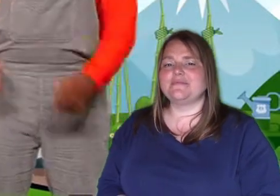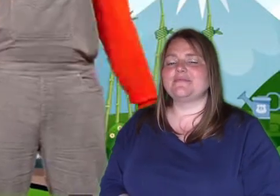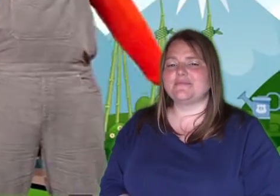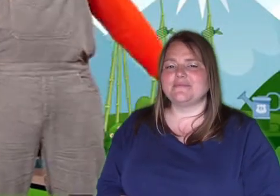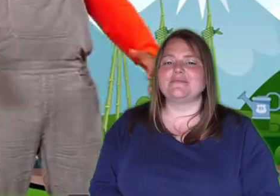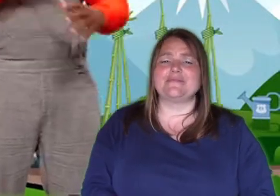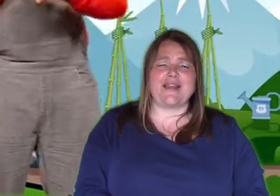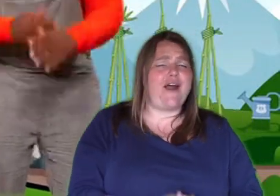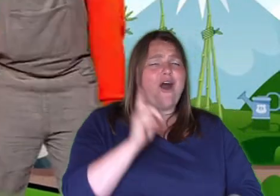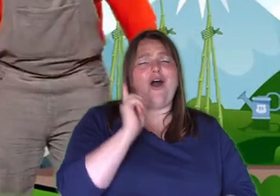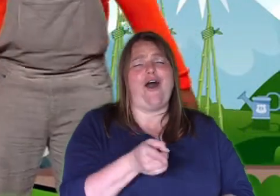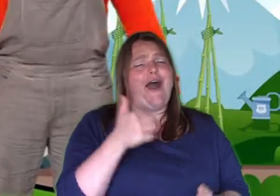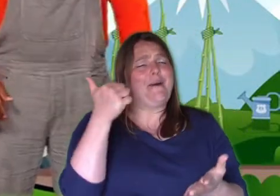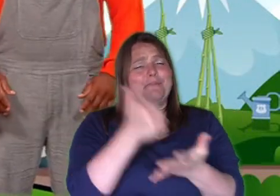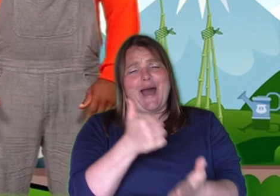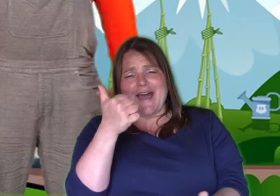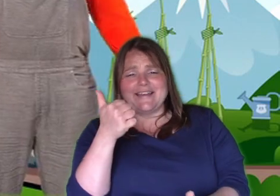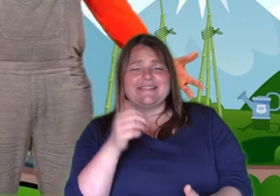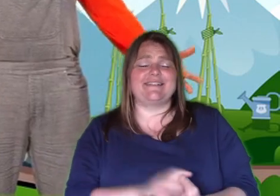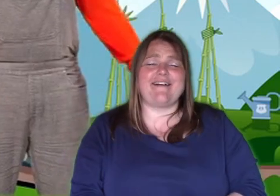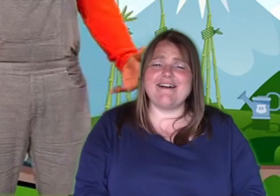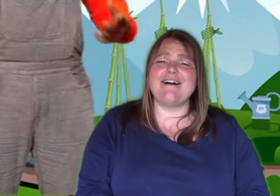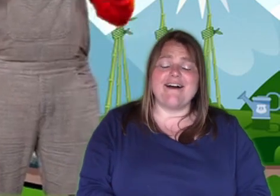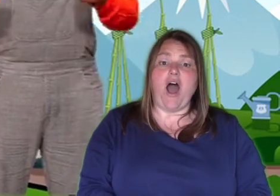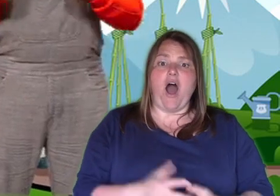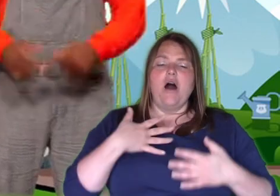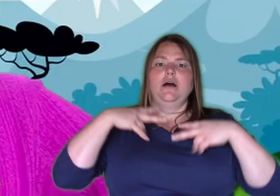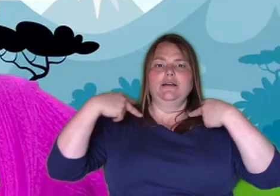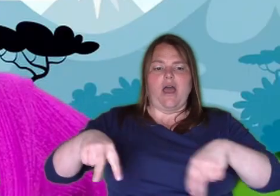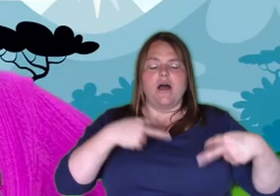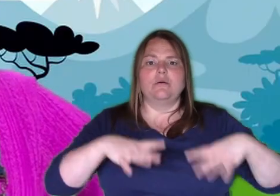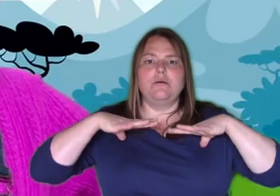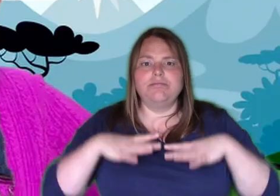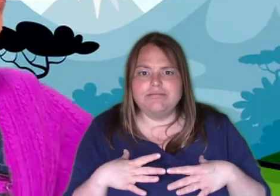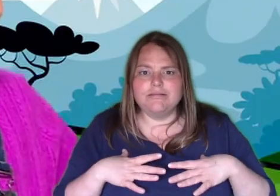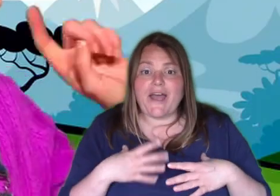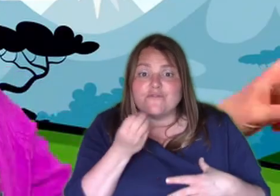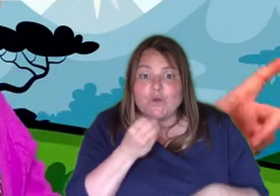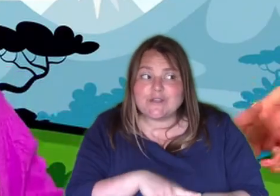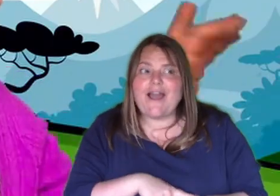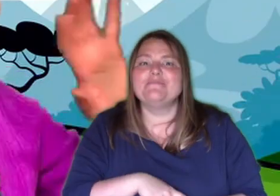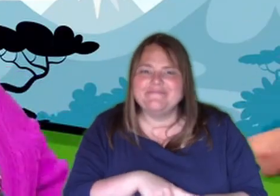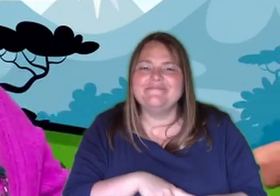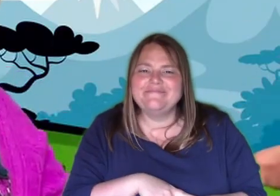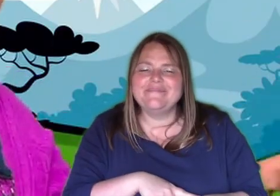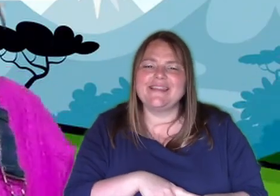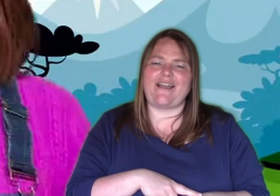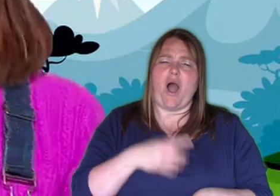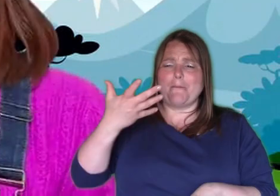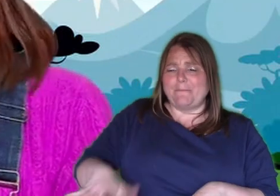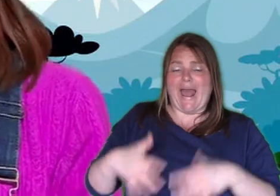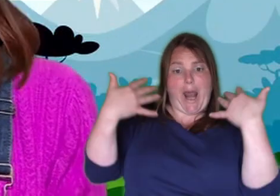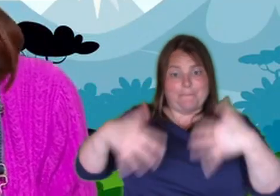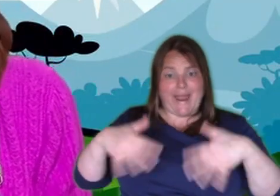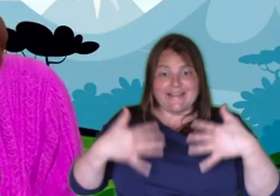That was amazing! I dance so much that it's definitely time for some food This has been an amazing show